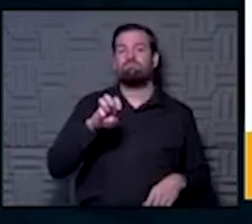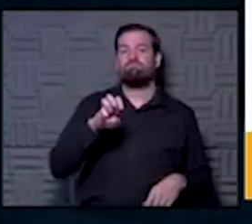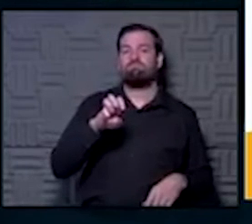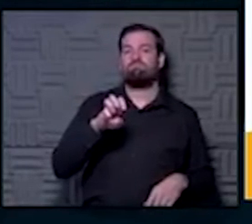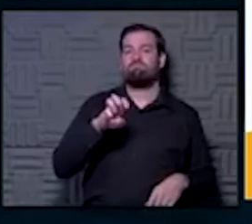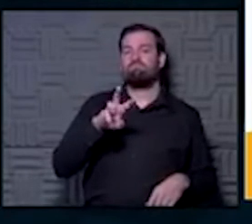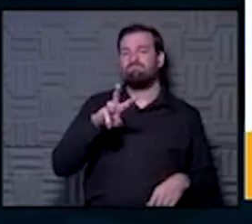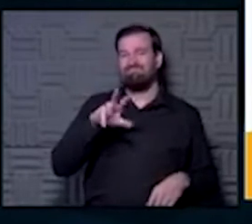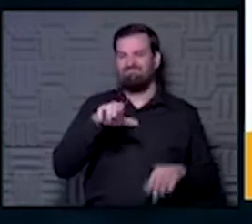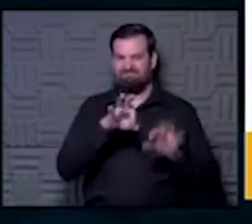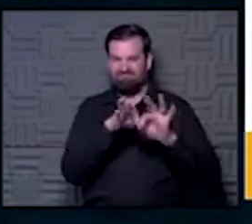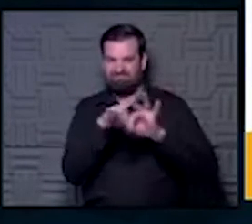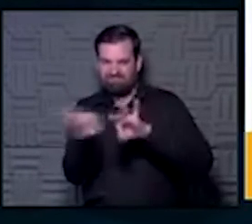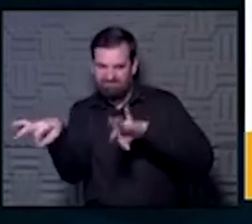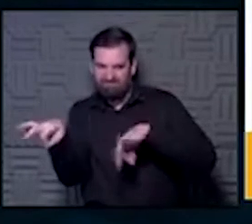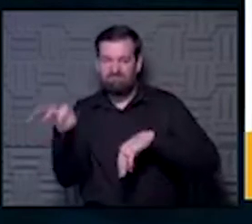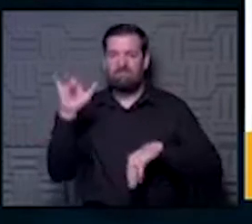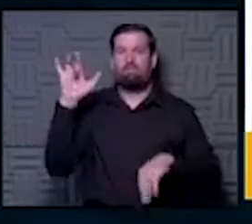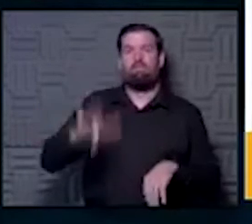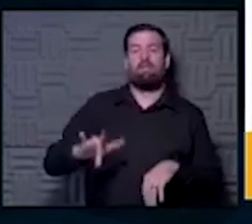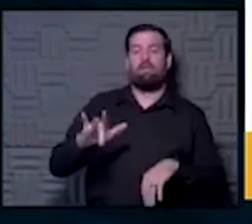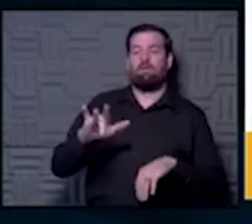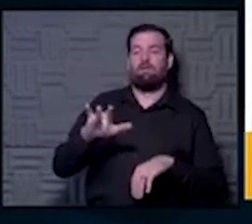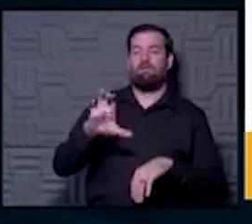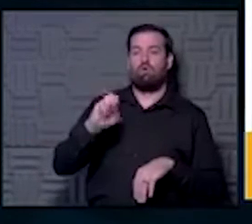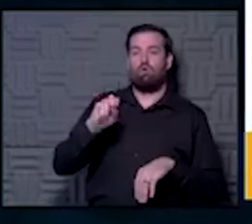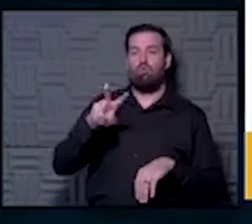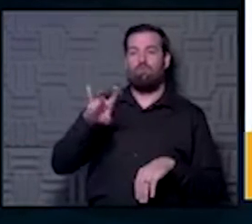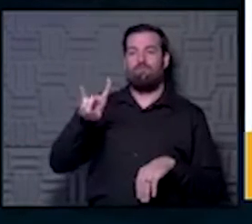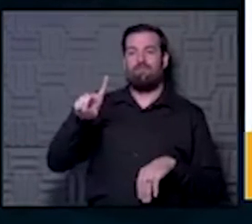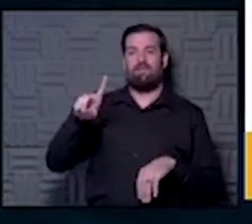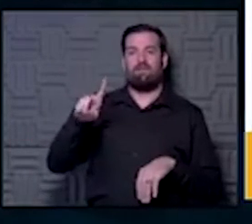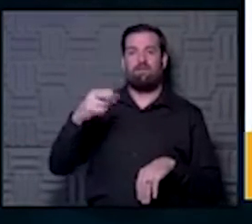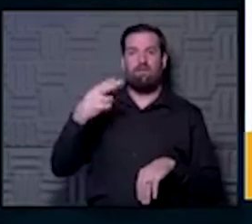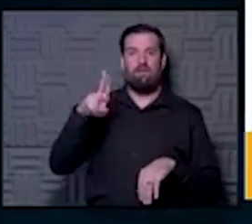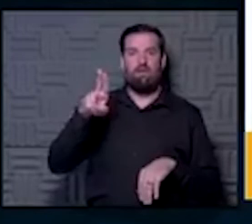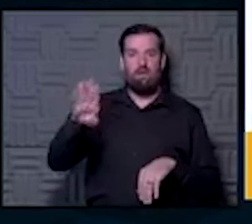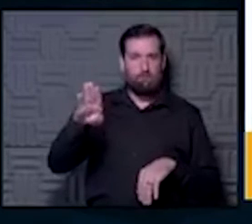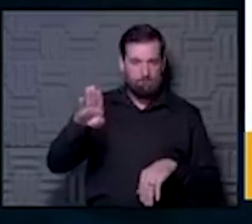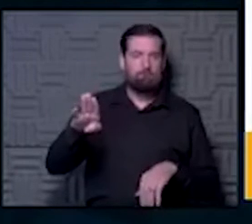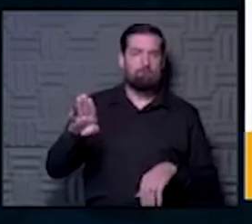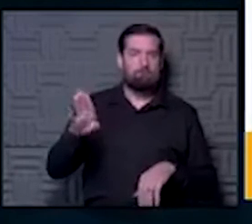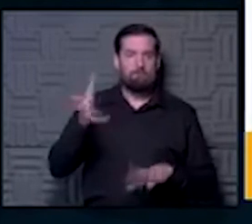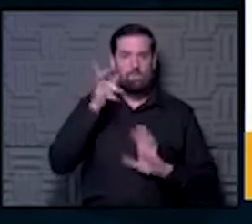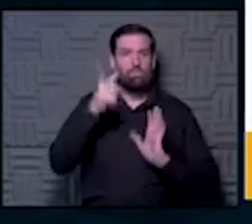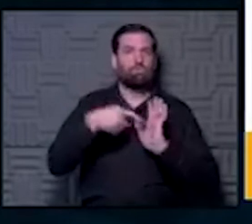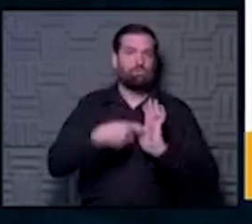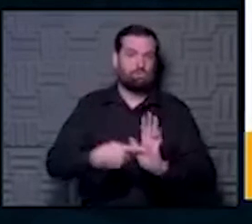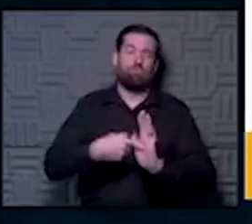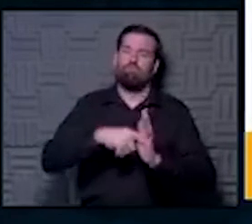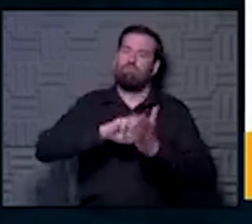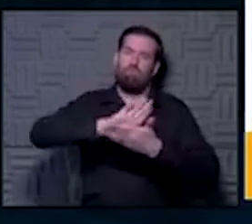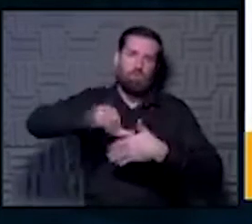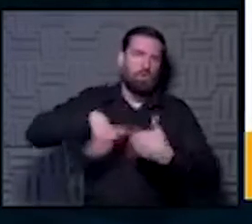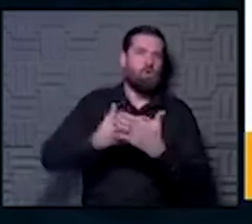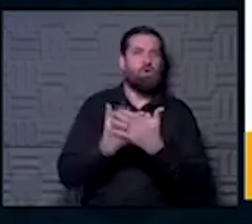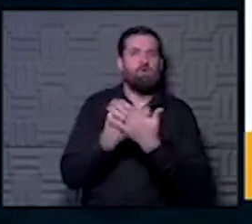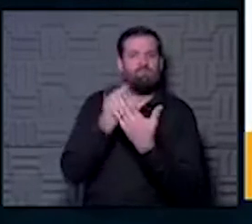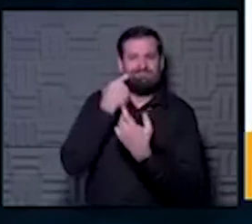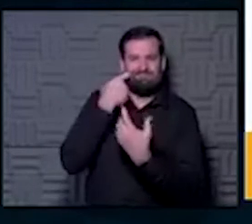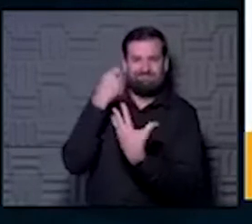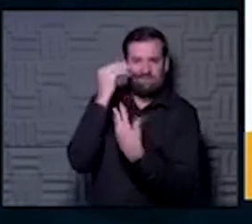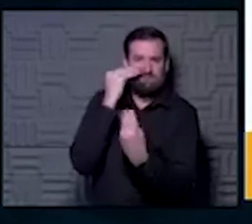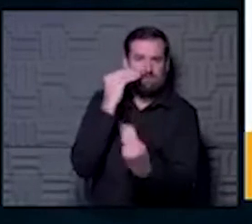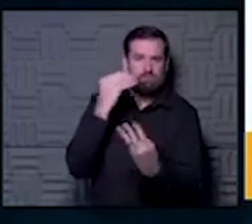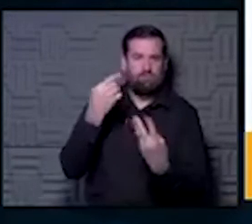-19 and click on the button that says COVID hub. And that's going to show you all of the most recent data for Wyandotte County.